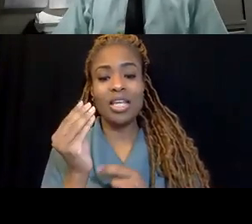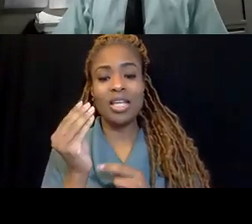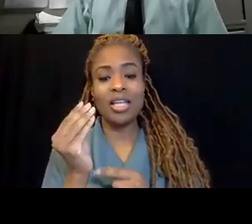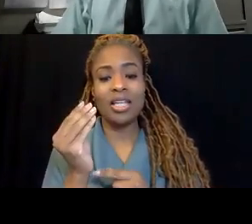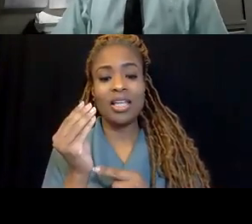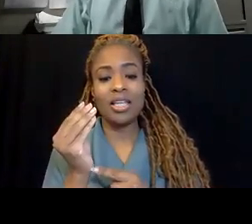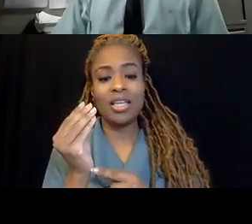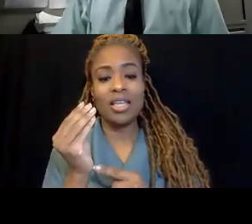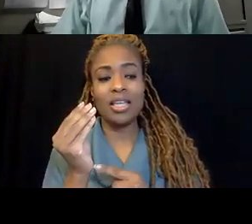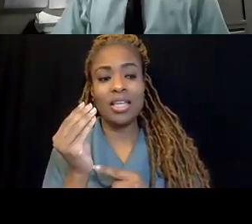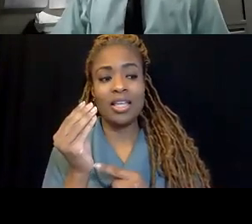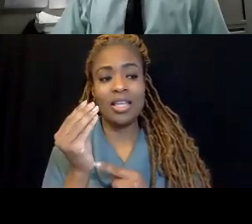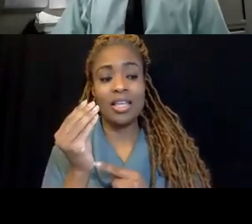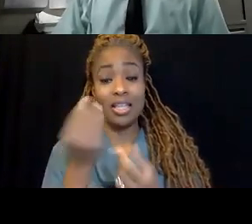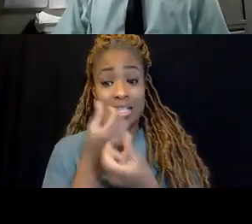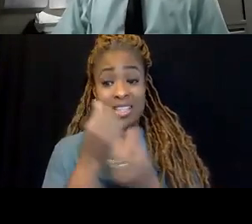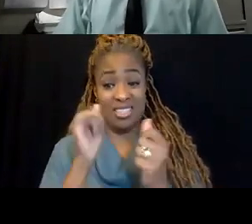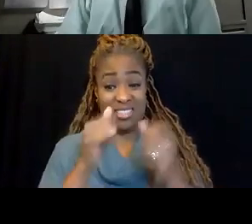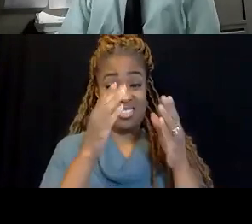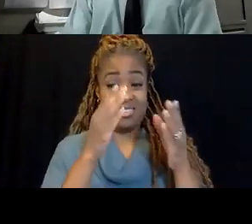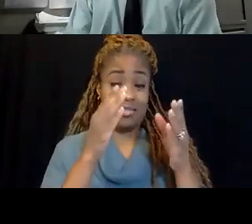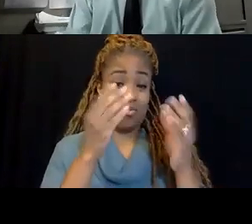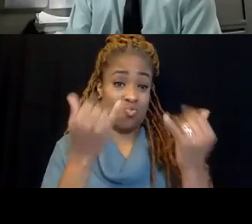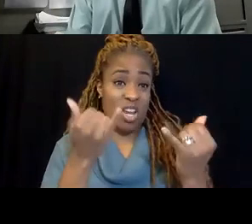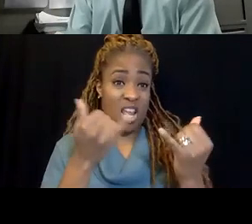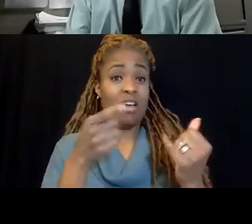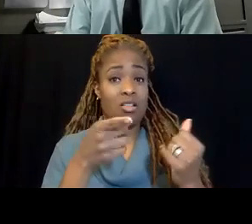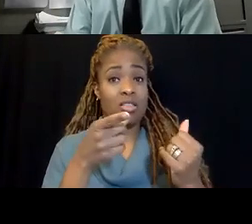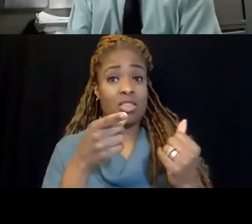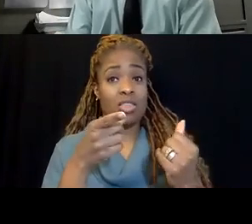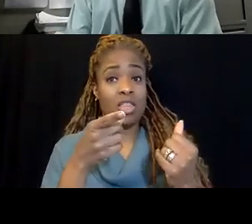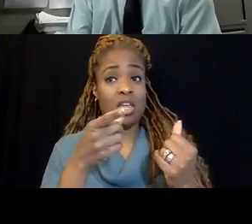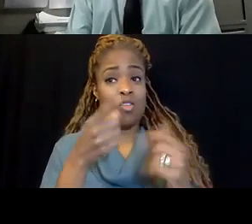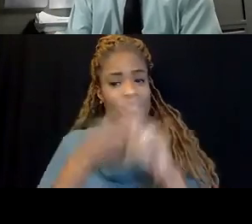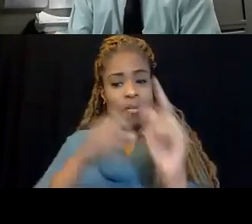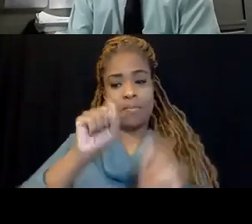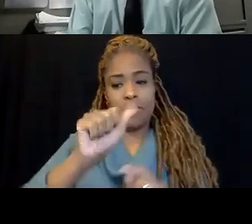And the safety ambassadors right now are coming out of the SET division.